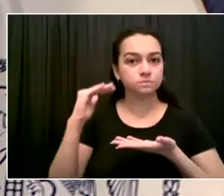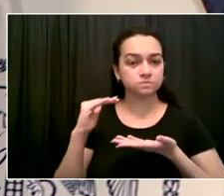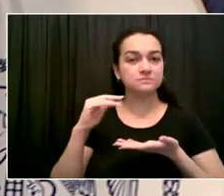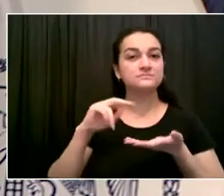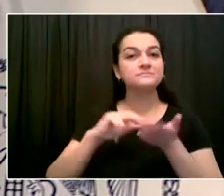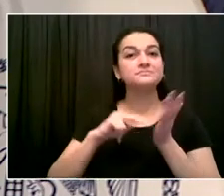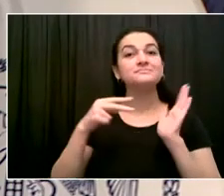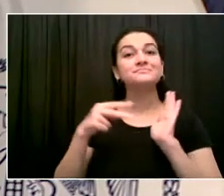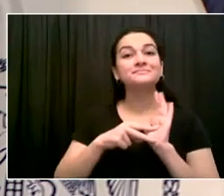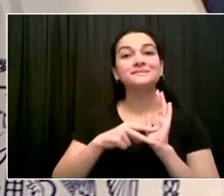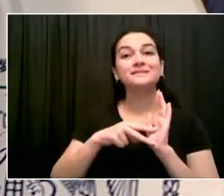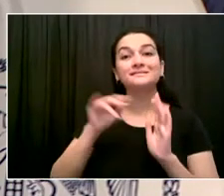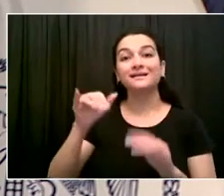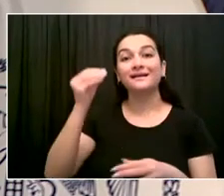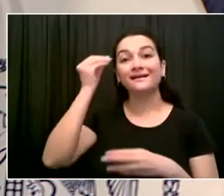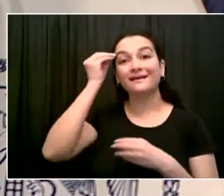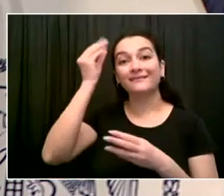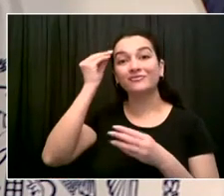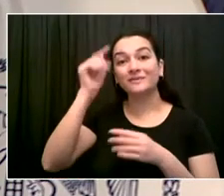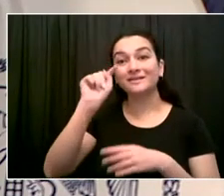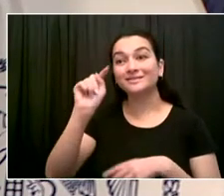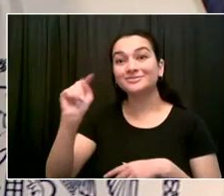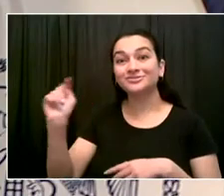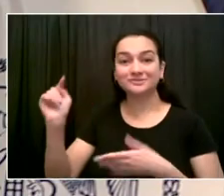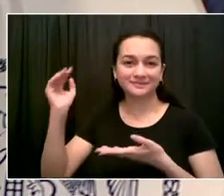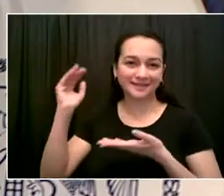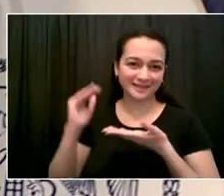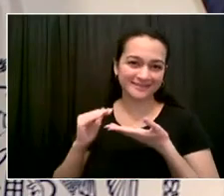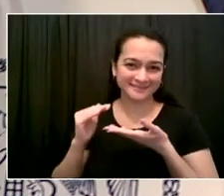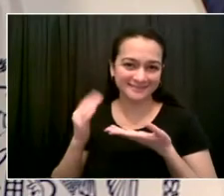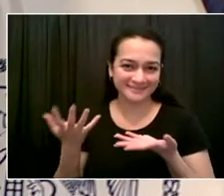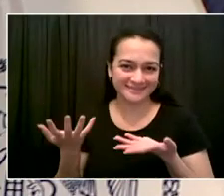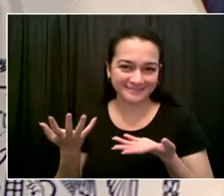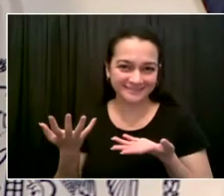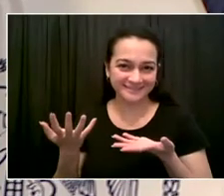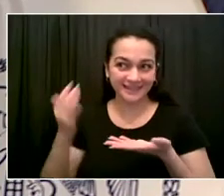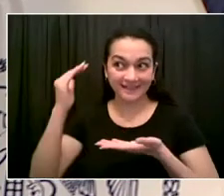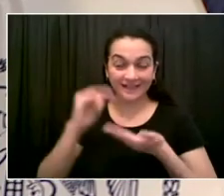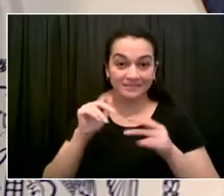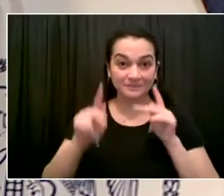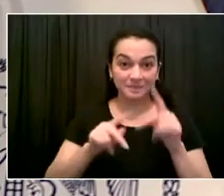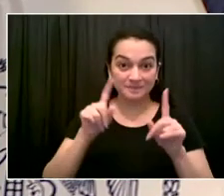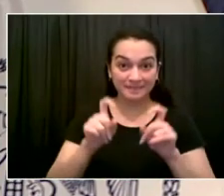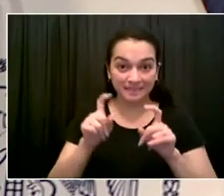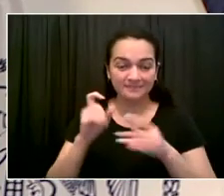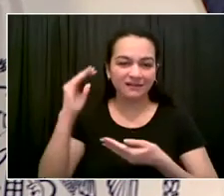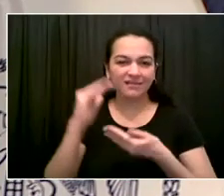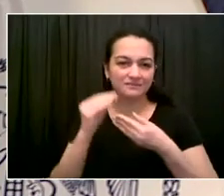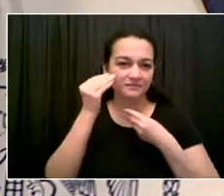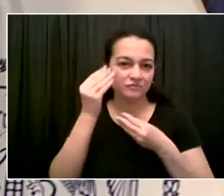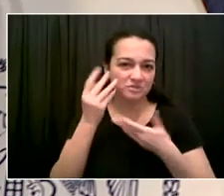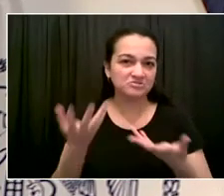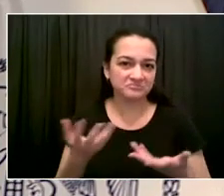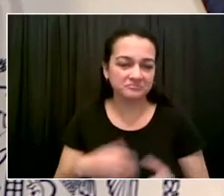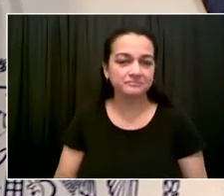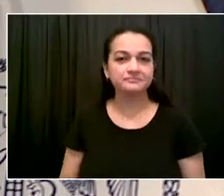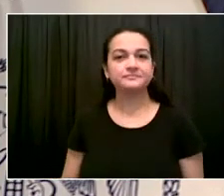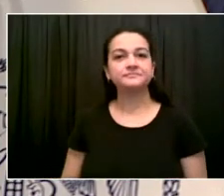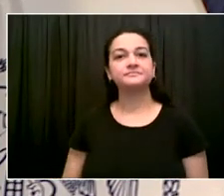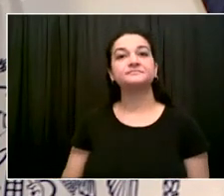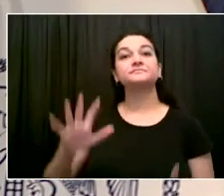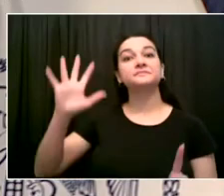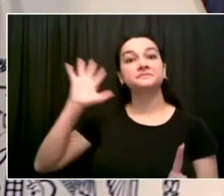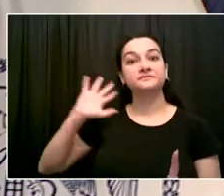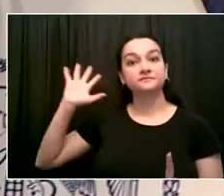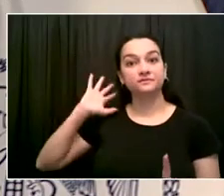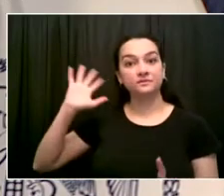But second, it's just not going to be how we strategically make decisions. What the doctors have been absolutely unanimous in is the fact that